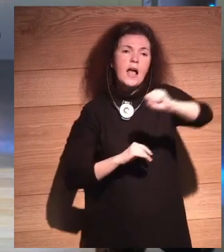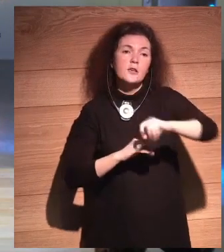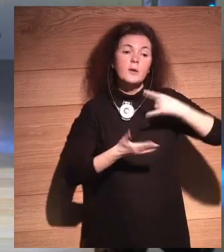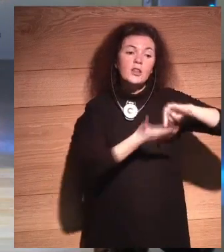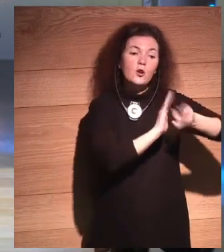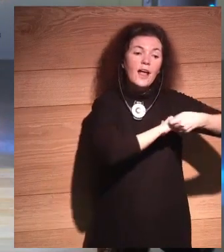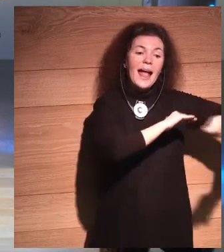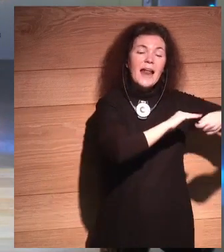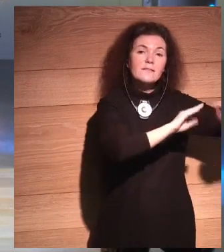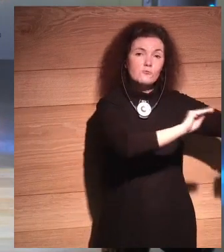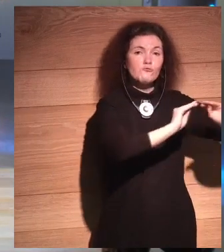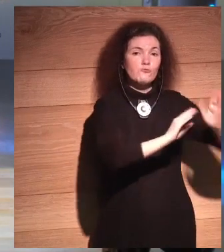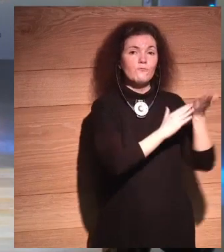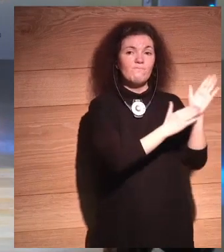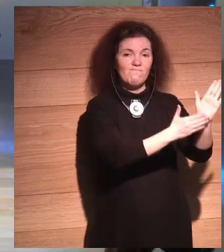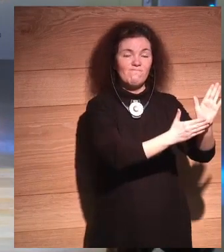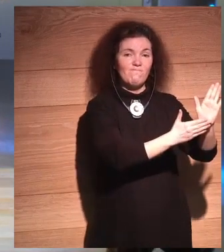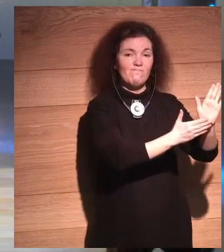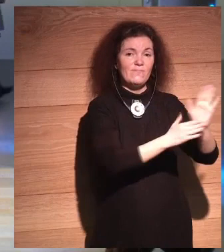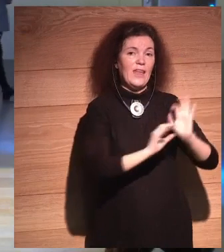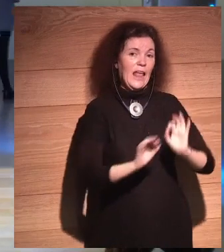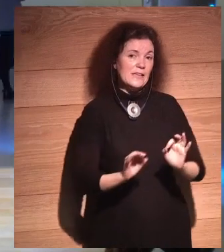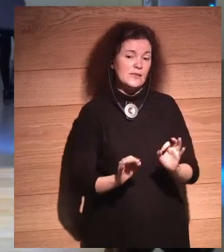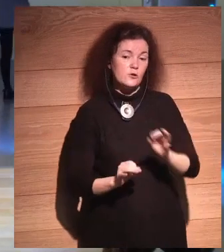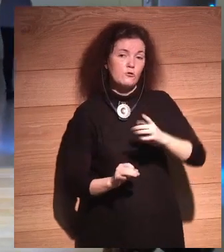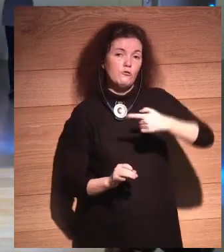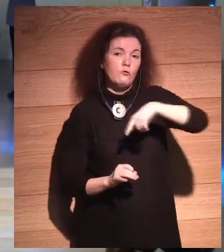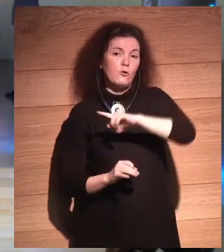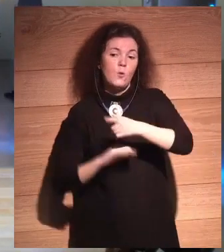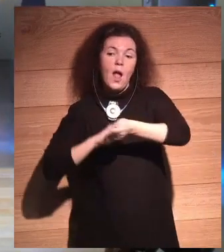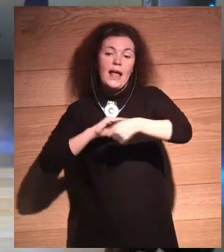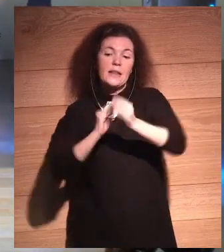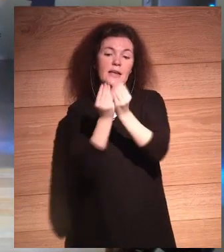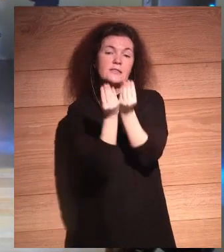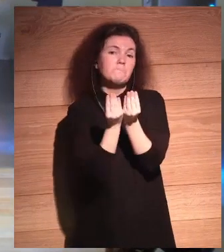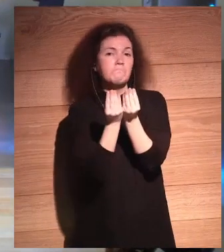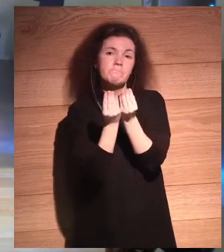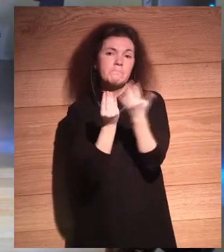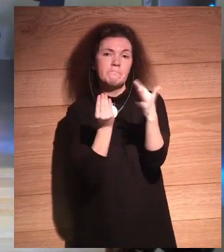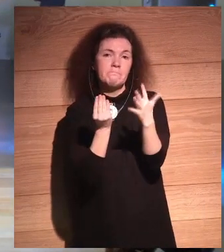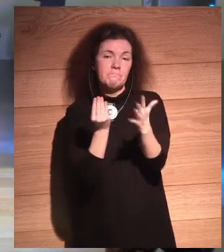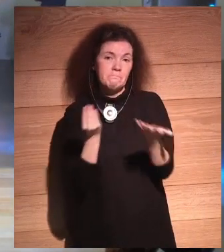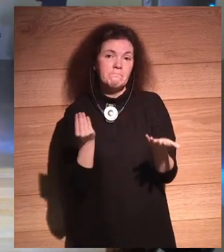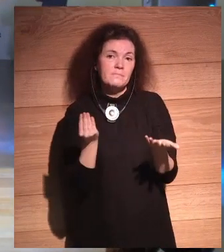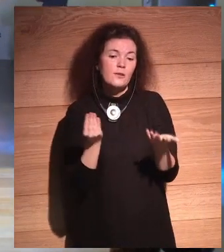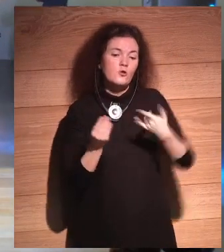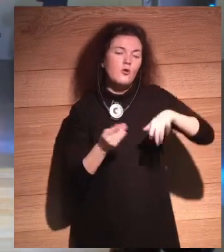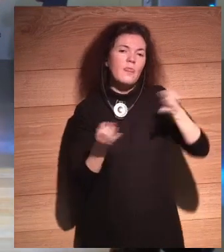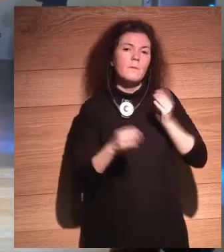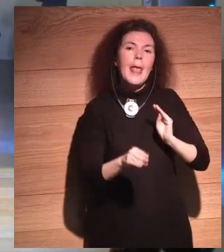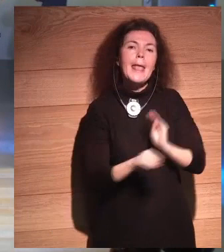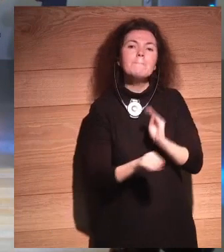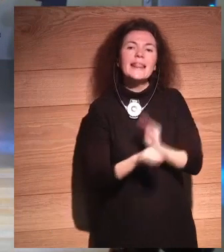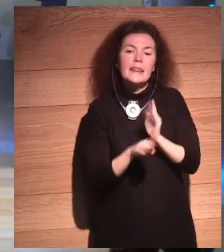A new card every week. We must invest as much in humanity as we do in technology.